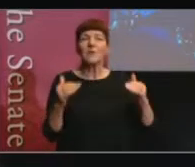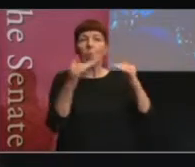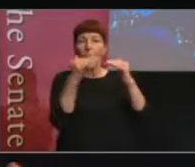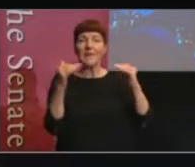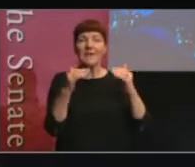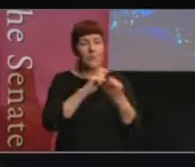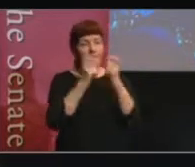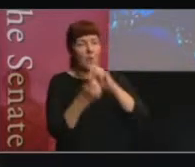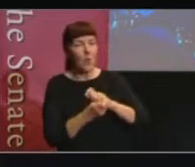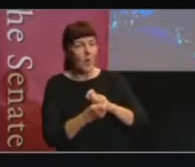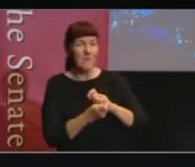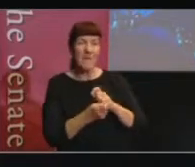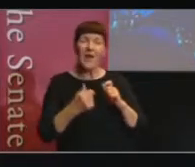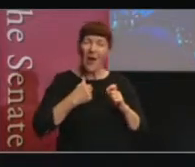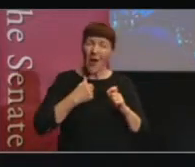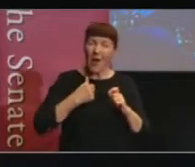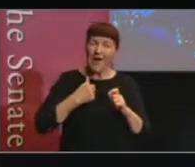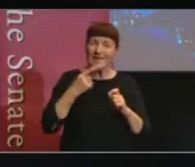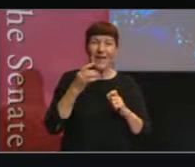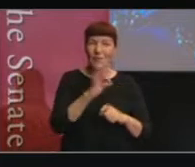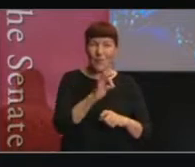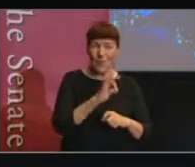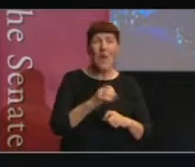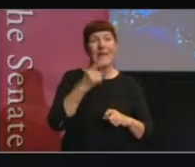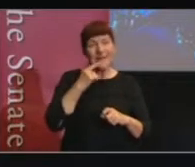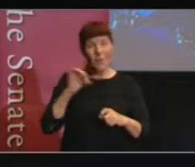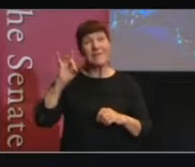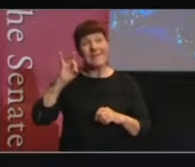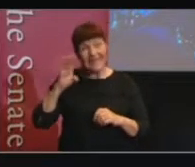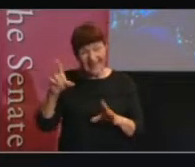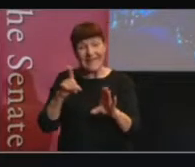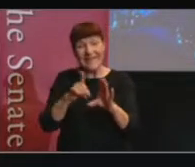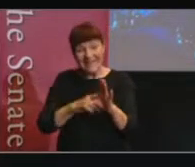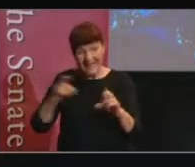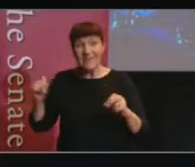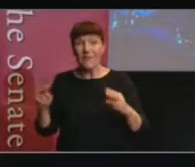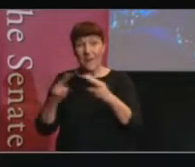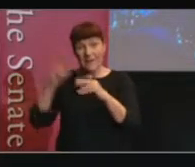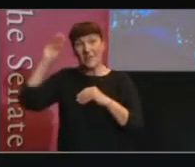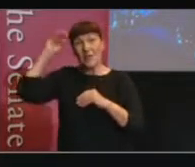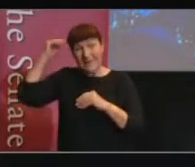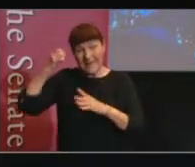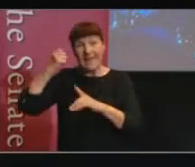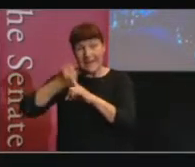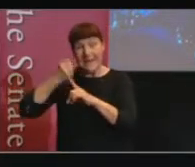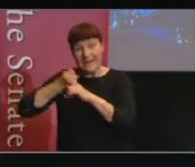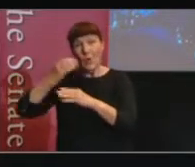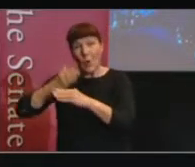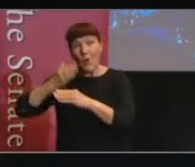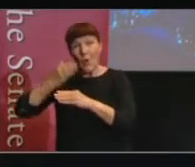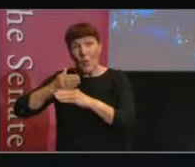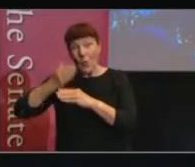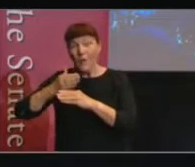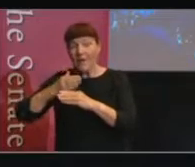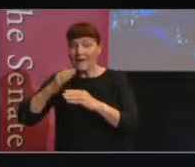was the 10 years of parliamentary committee work that happened before that, that provided that basis. And that was because in those